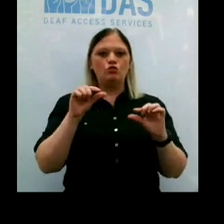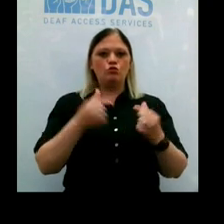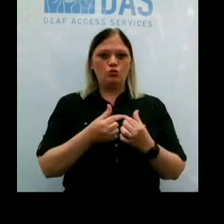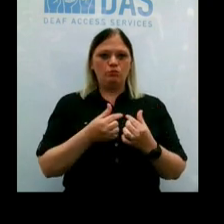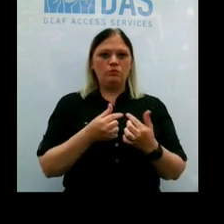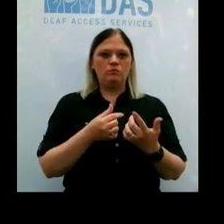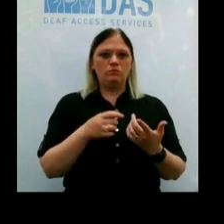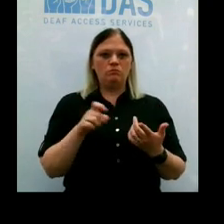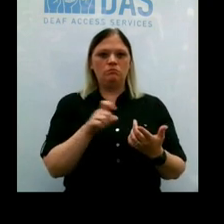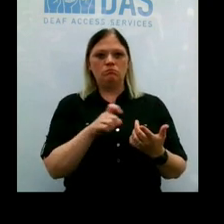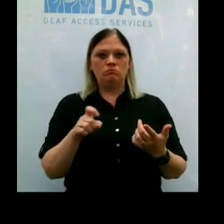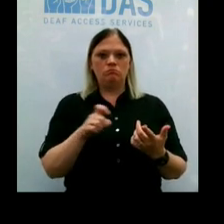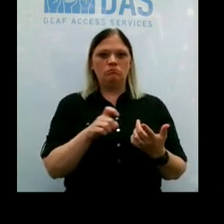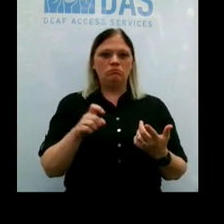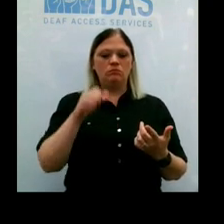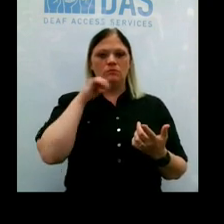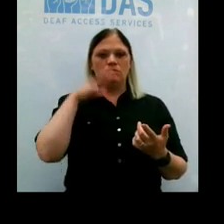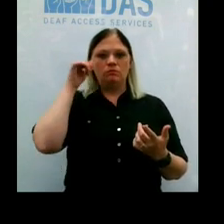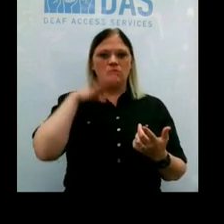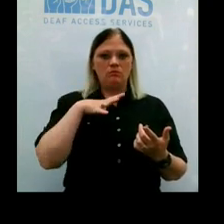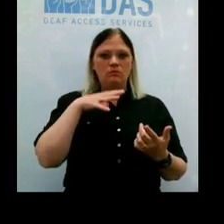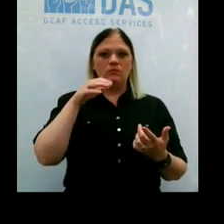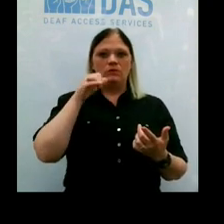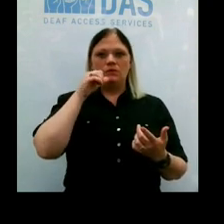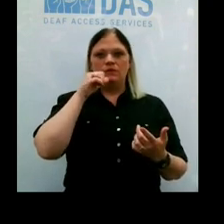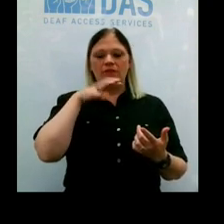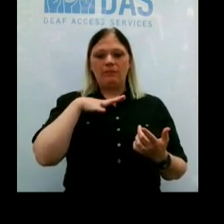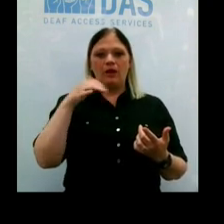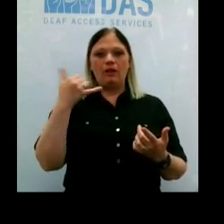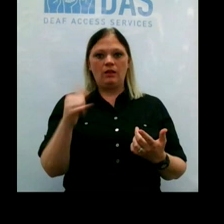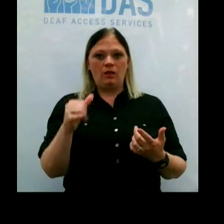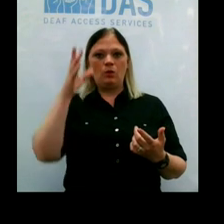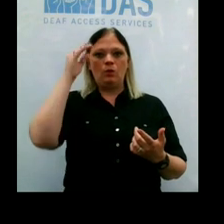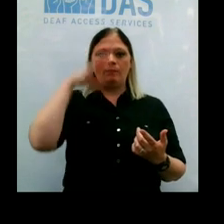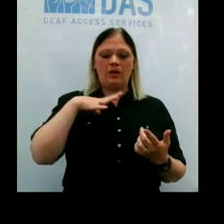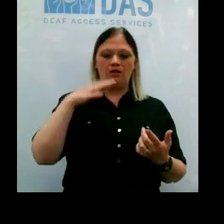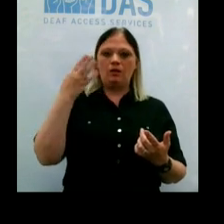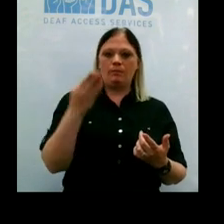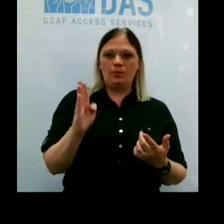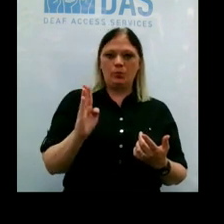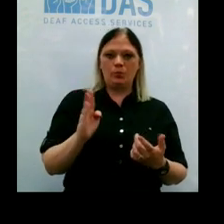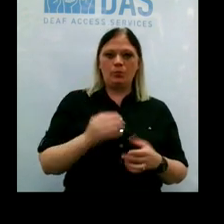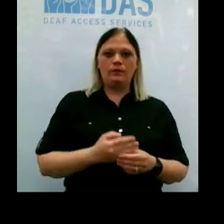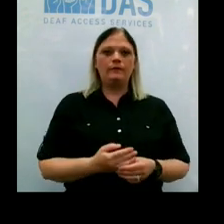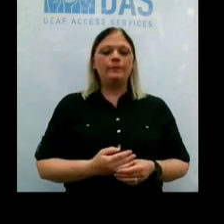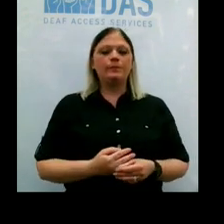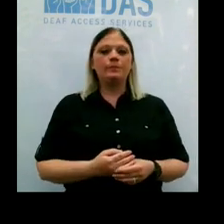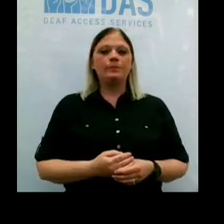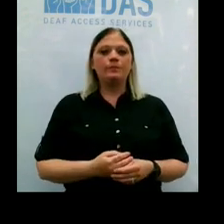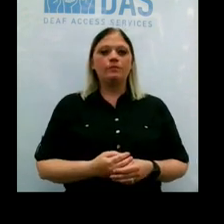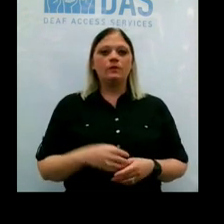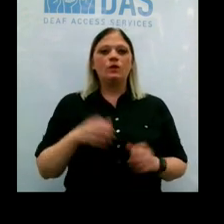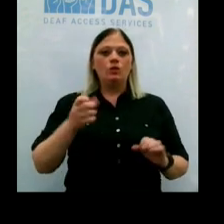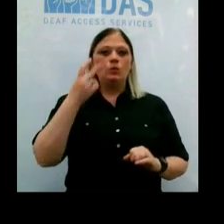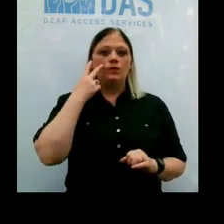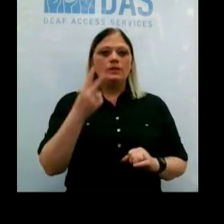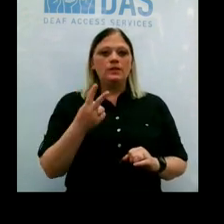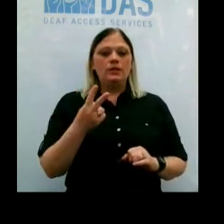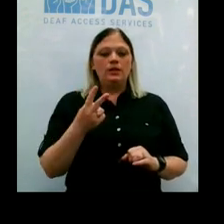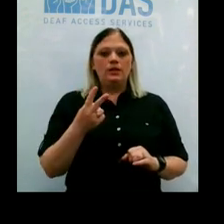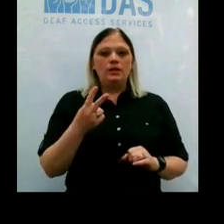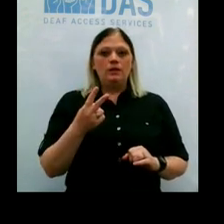and by gender, where females are in yellow and males are in blue. So you can see that we